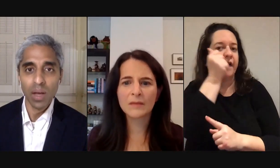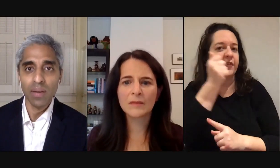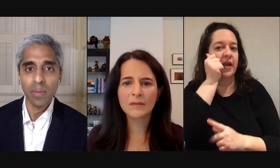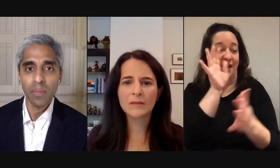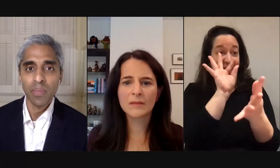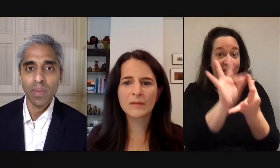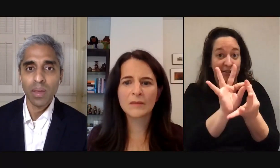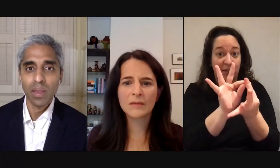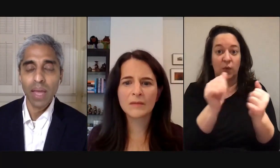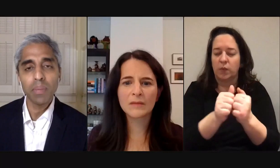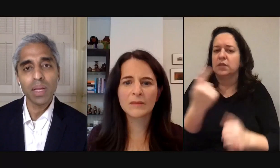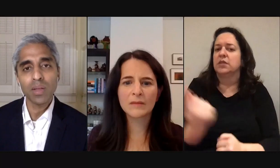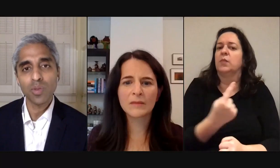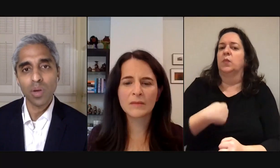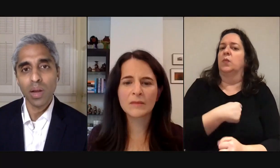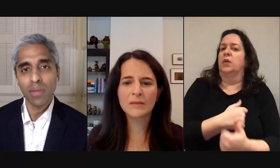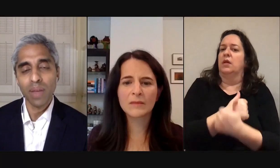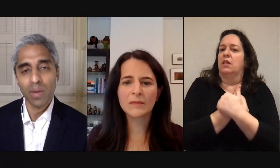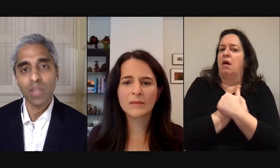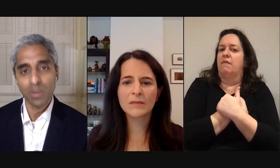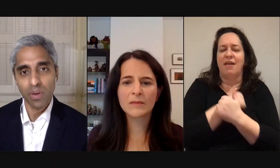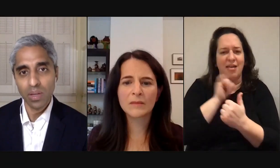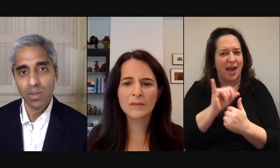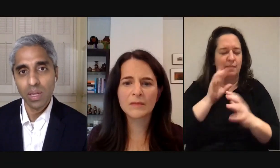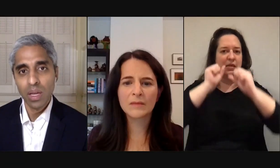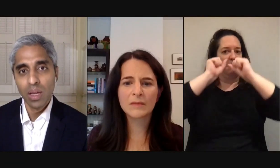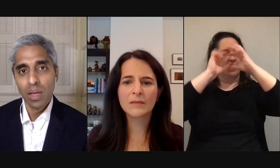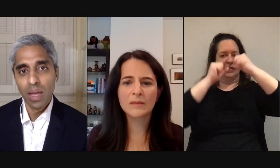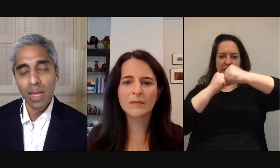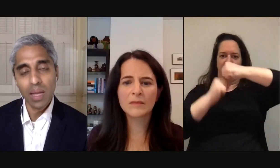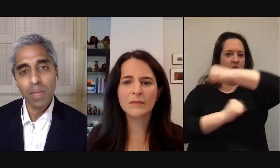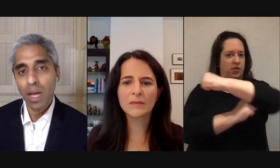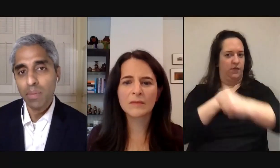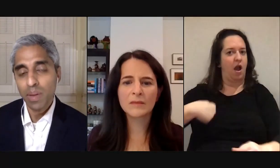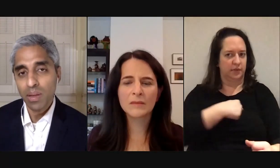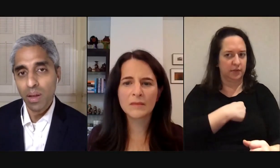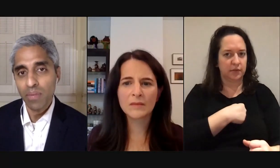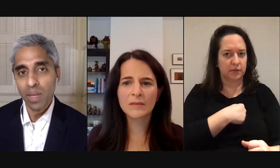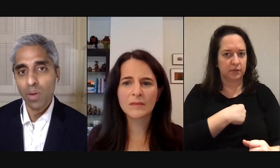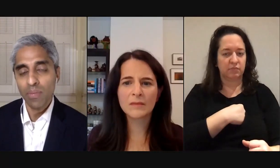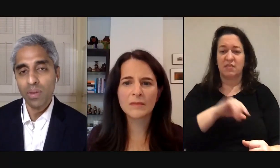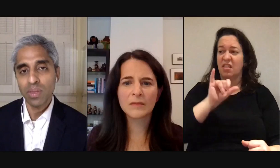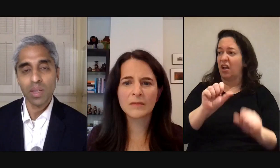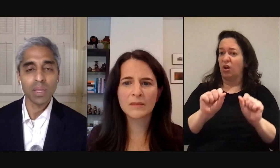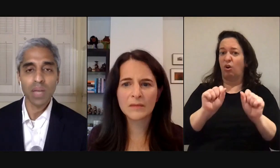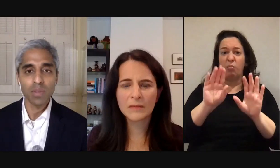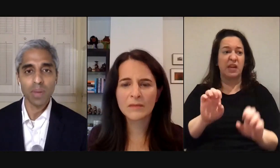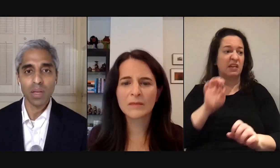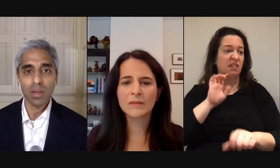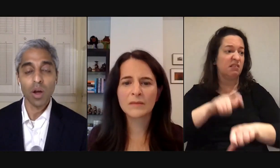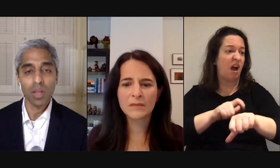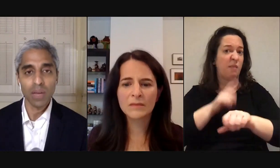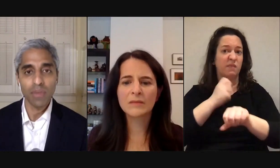someone we love that can be an extraordinary foundation for us and that can be time spent on video conference it could be